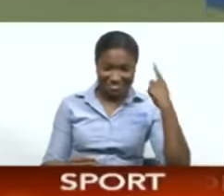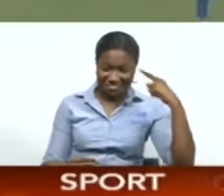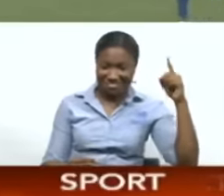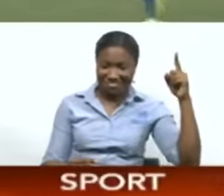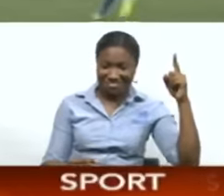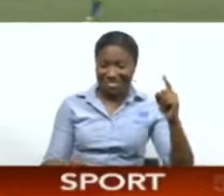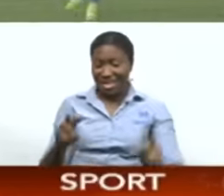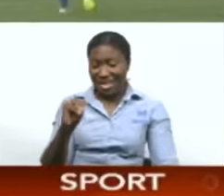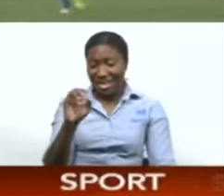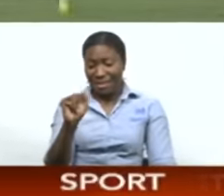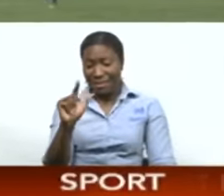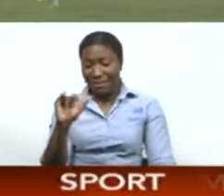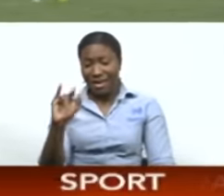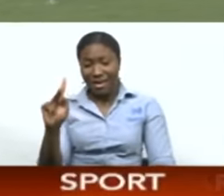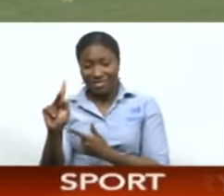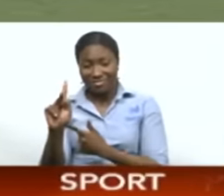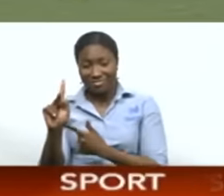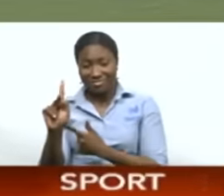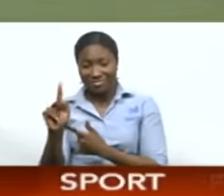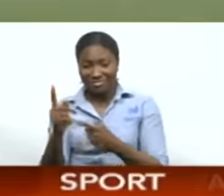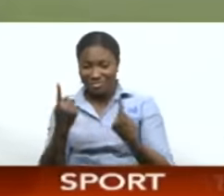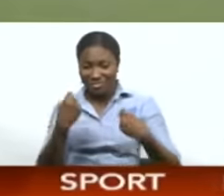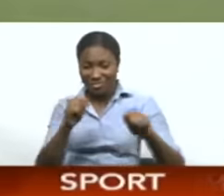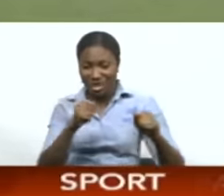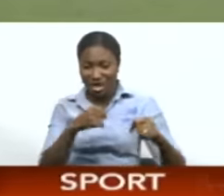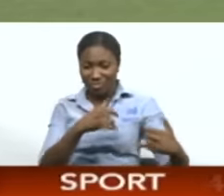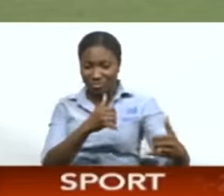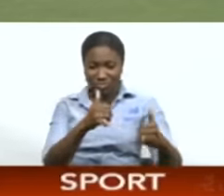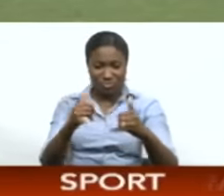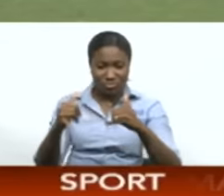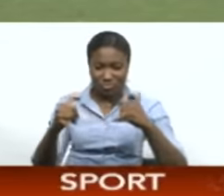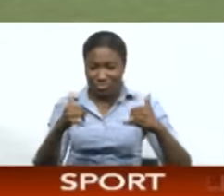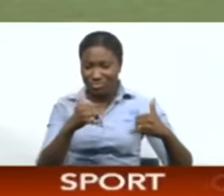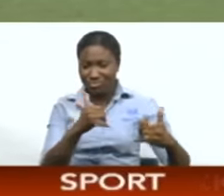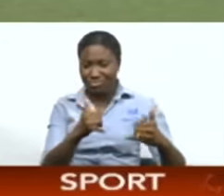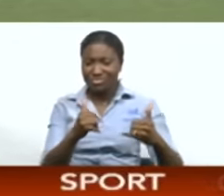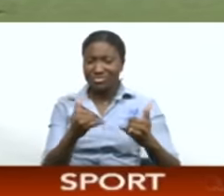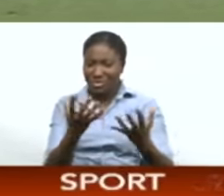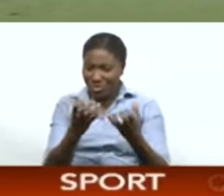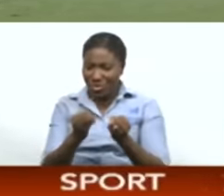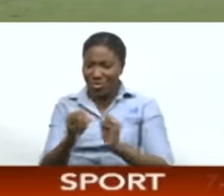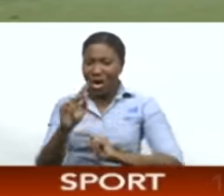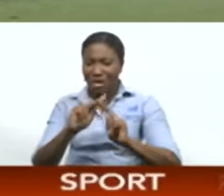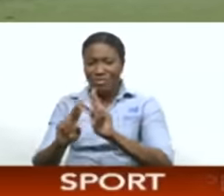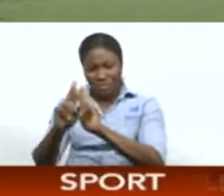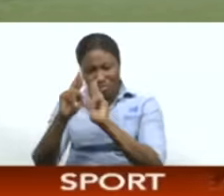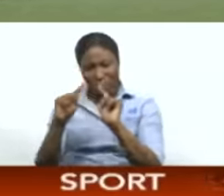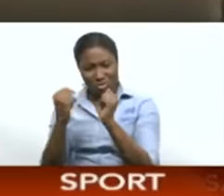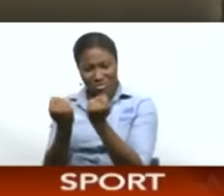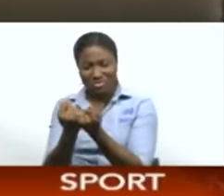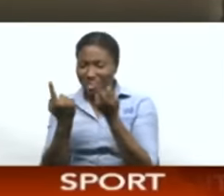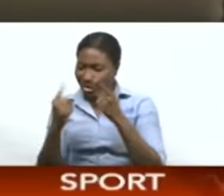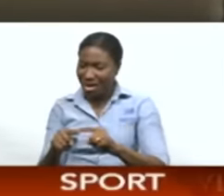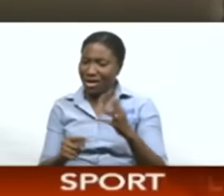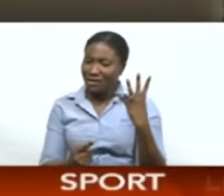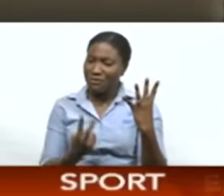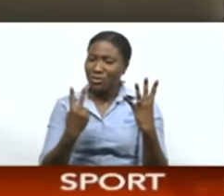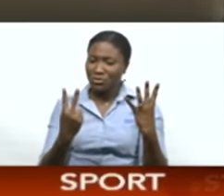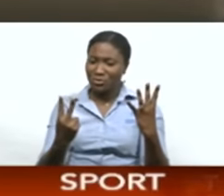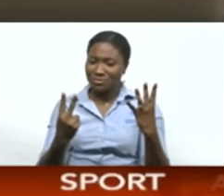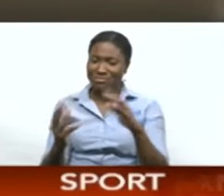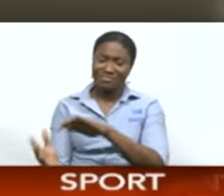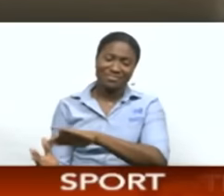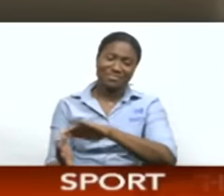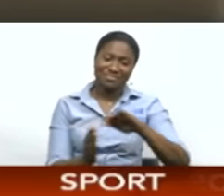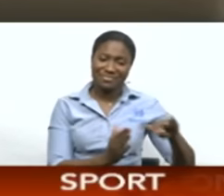Malik had the final say in St. Clair, Woodley bagging a brace to put some respectability on the score, 4-2 the final. Elsewhere, Aylan